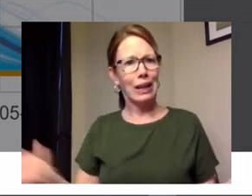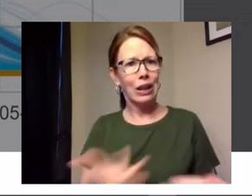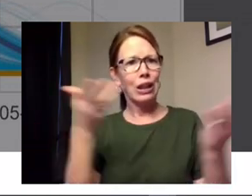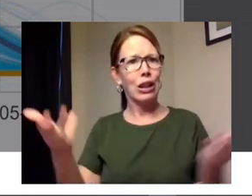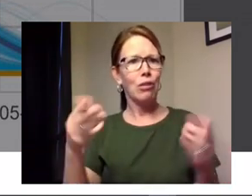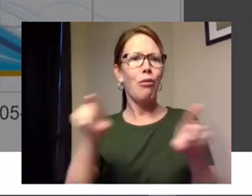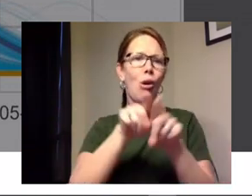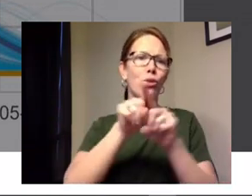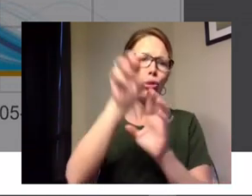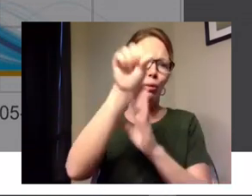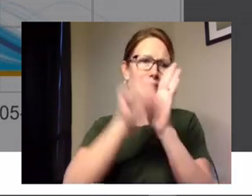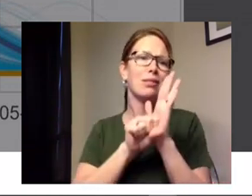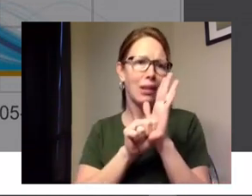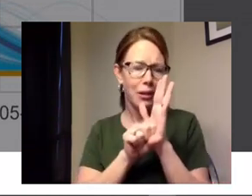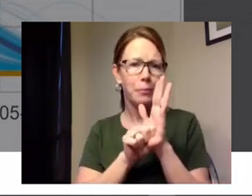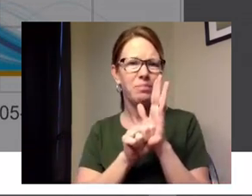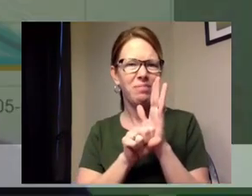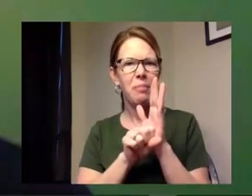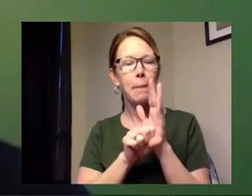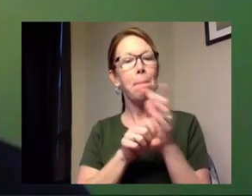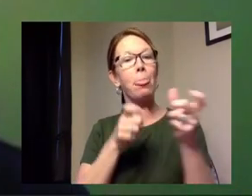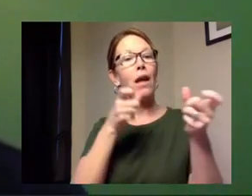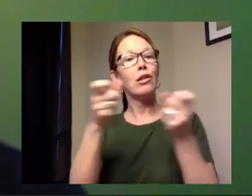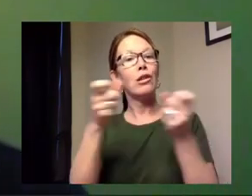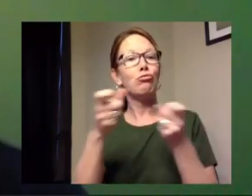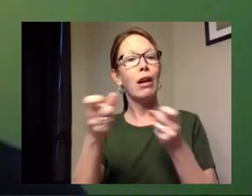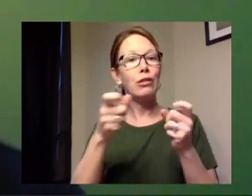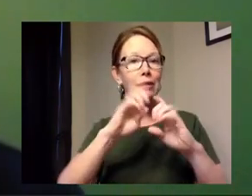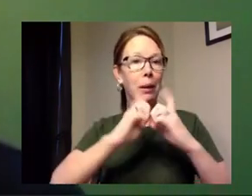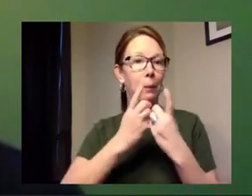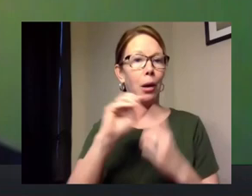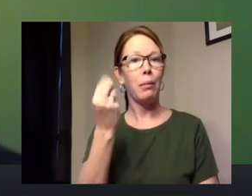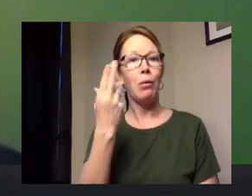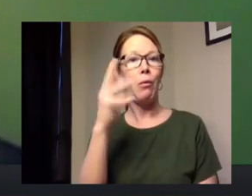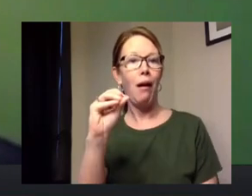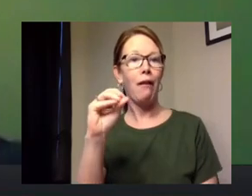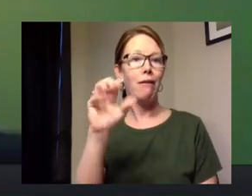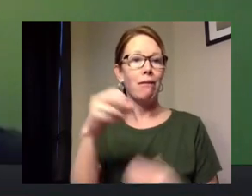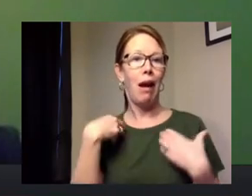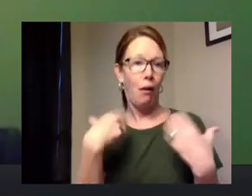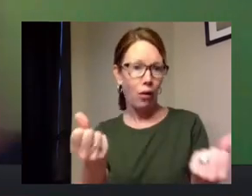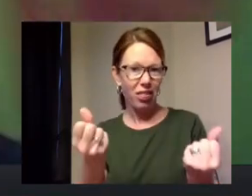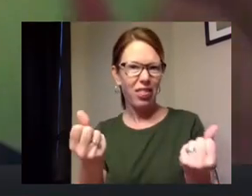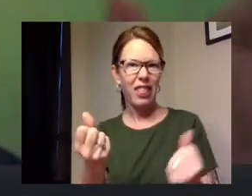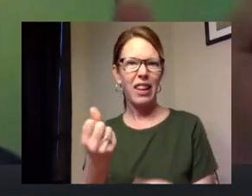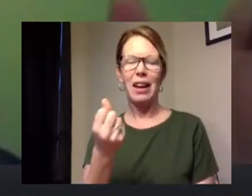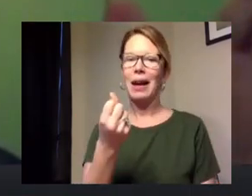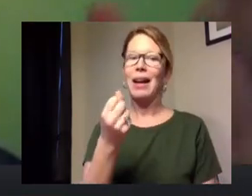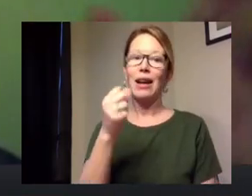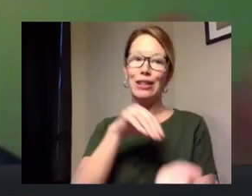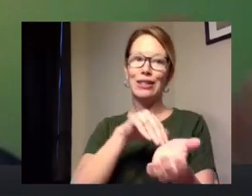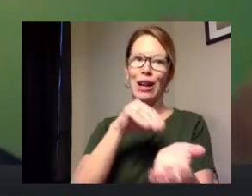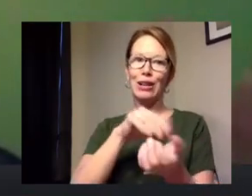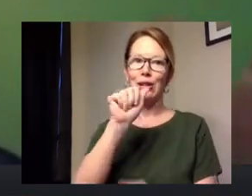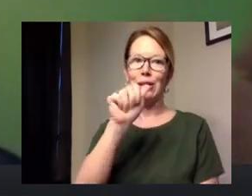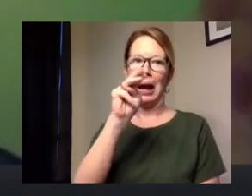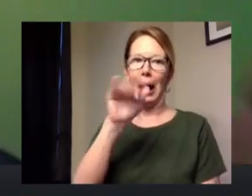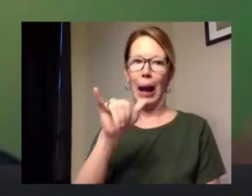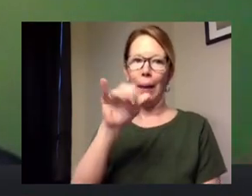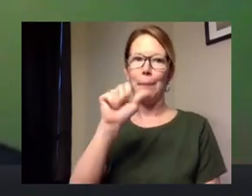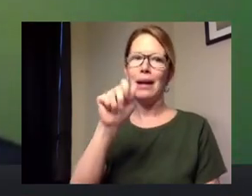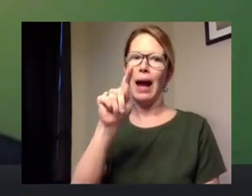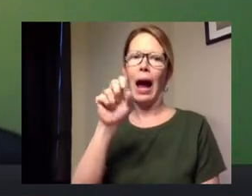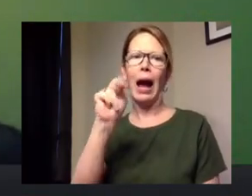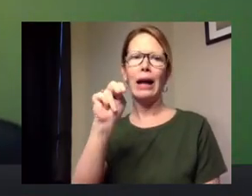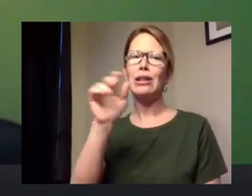the director of the ohio department of health dr amy acton and i'm a huge fan she's so wise